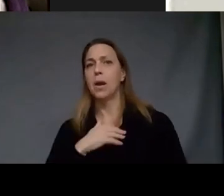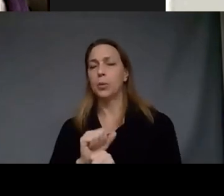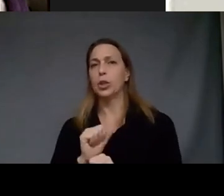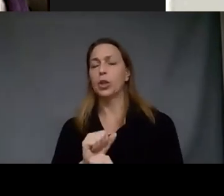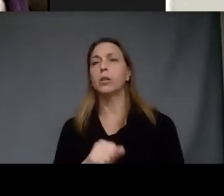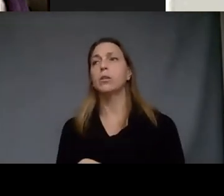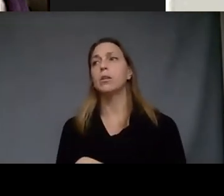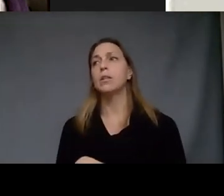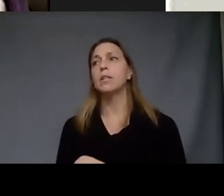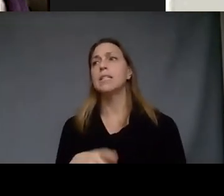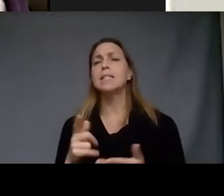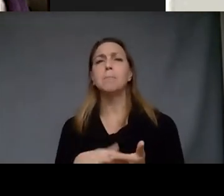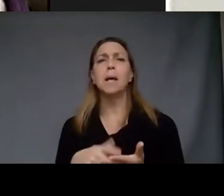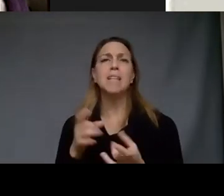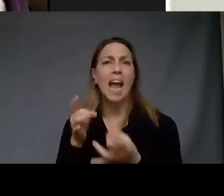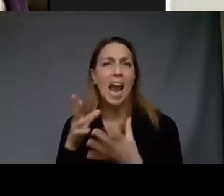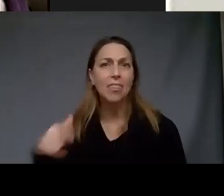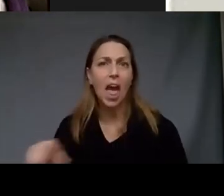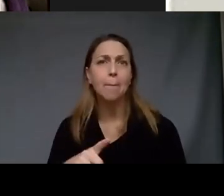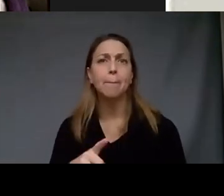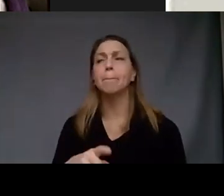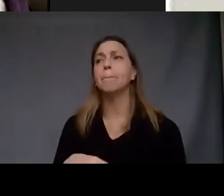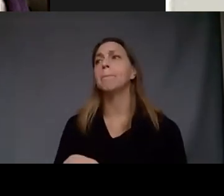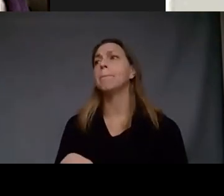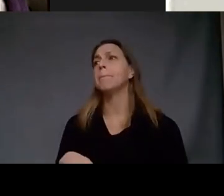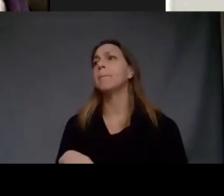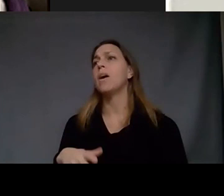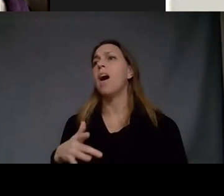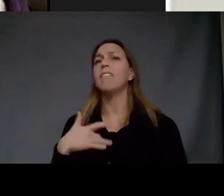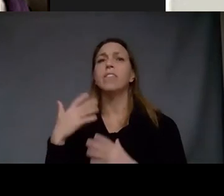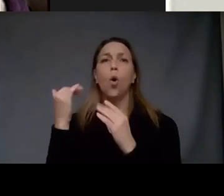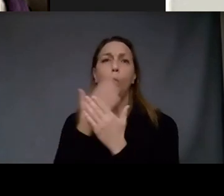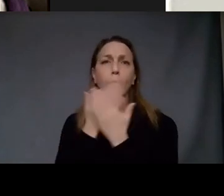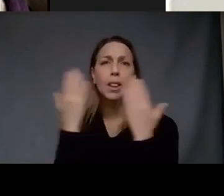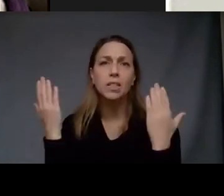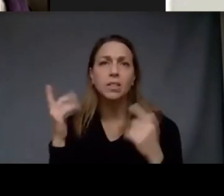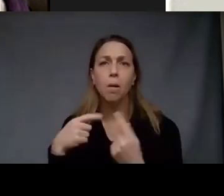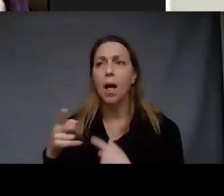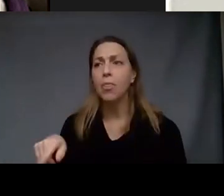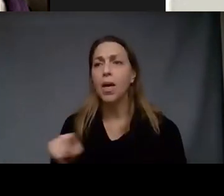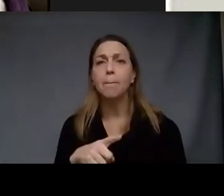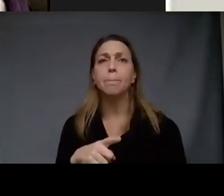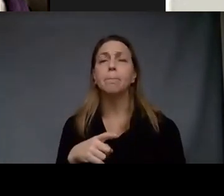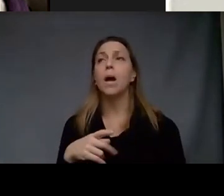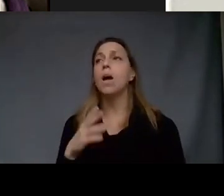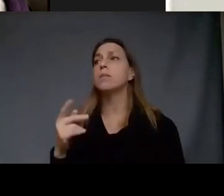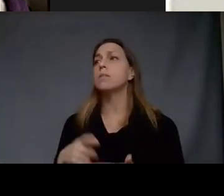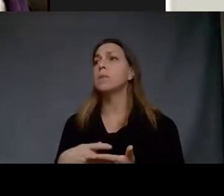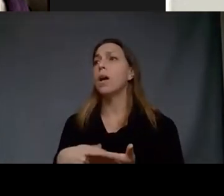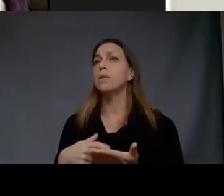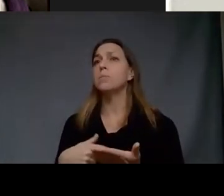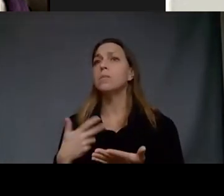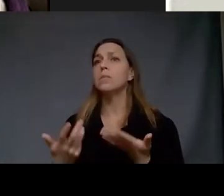sometimes I hate them and sometimes I feel hopeless about them and sometimes I